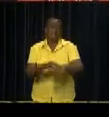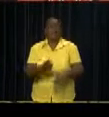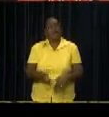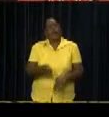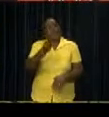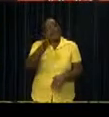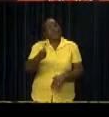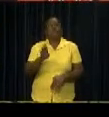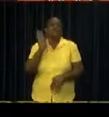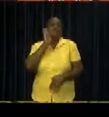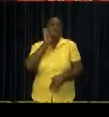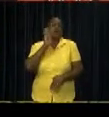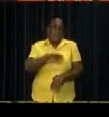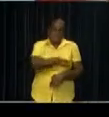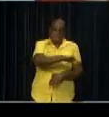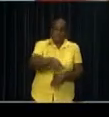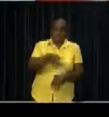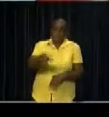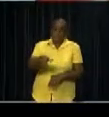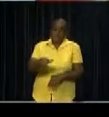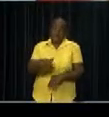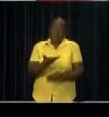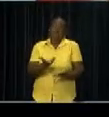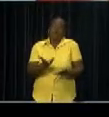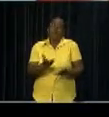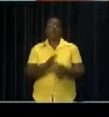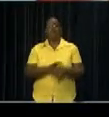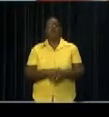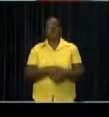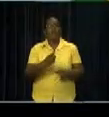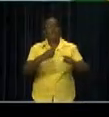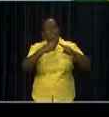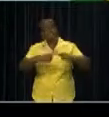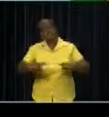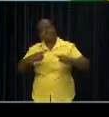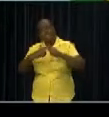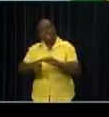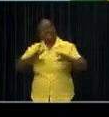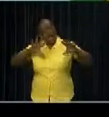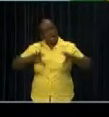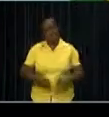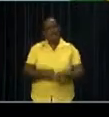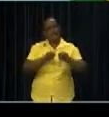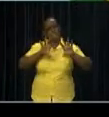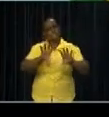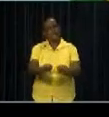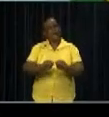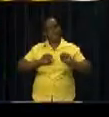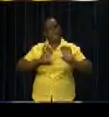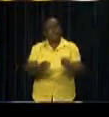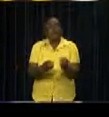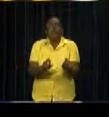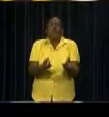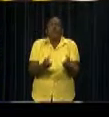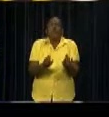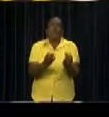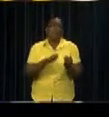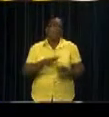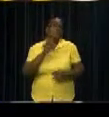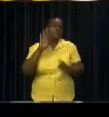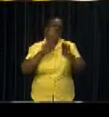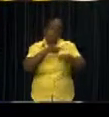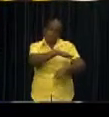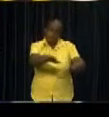for recreation resorts. The Office of the Commissioner has undertaken several actions to prevent disturbances on